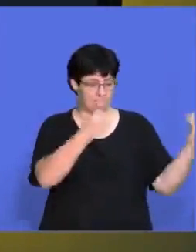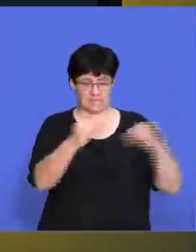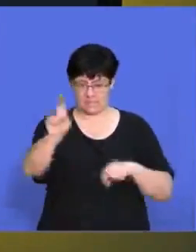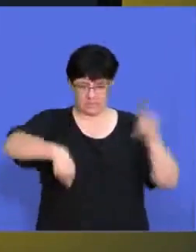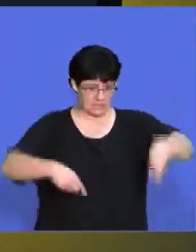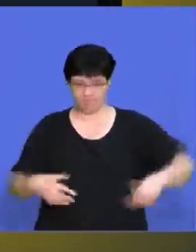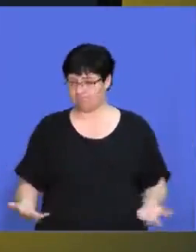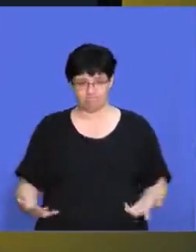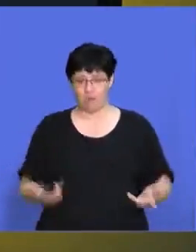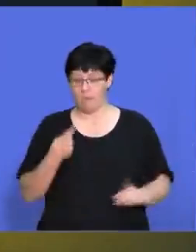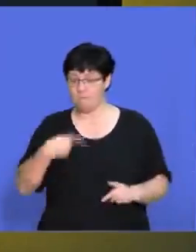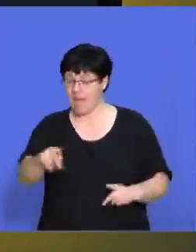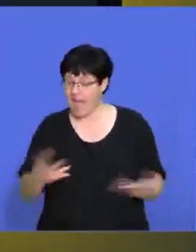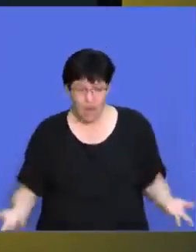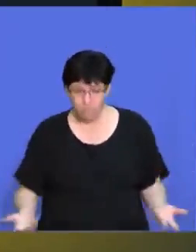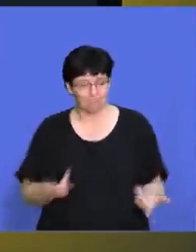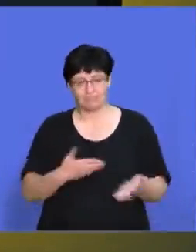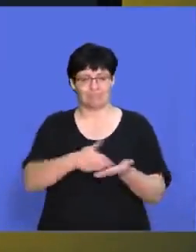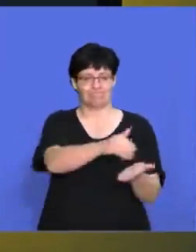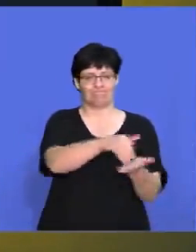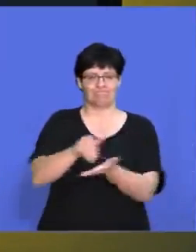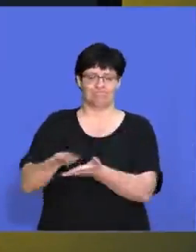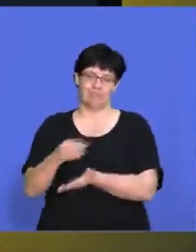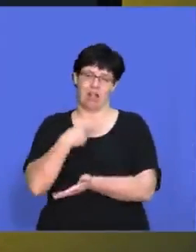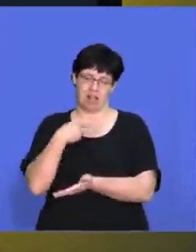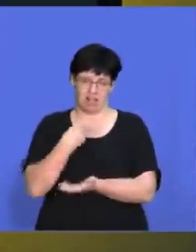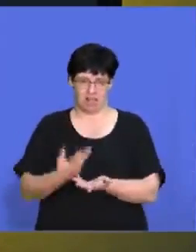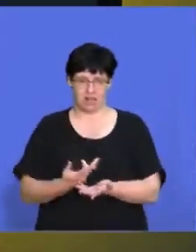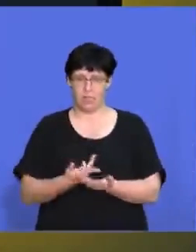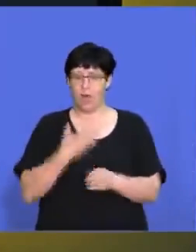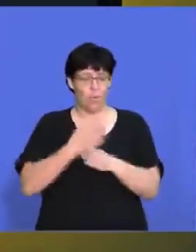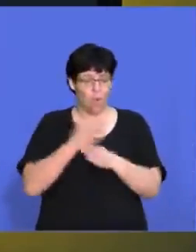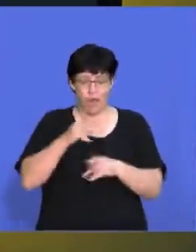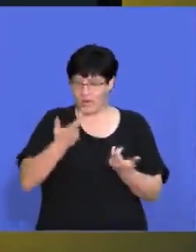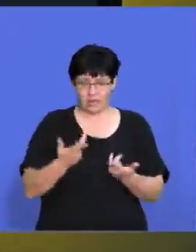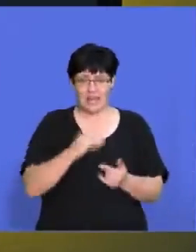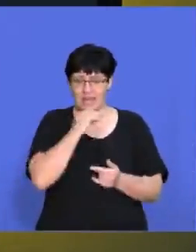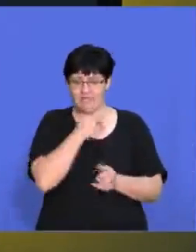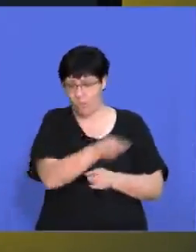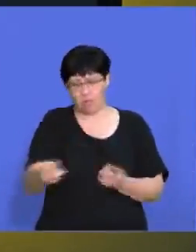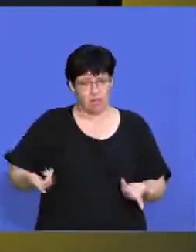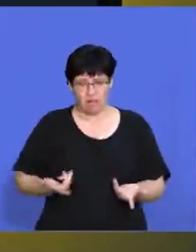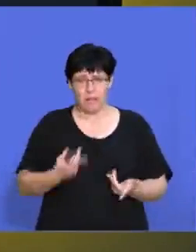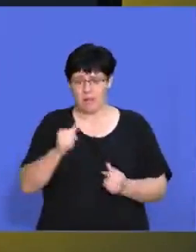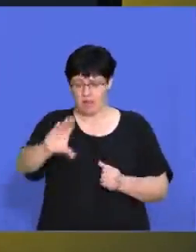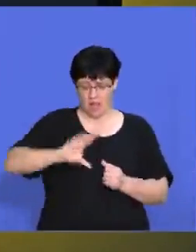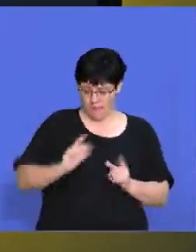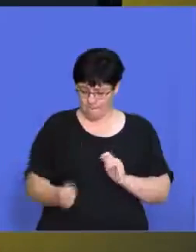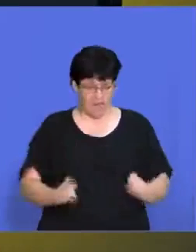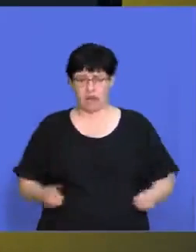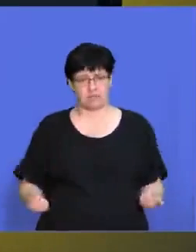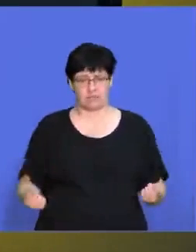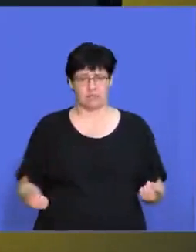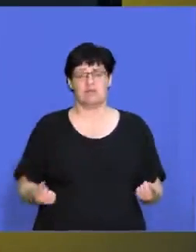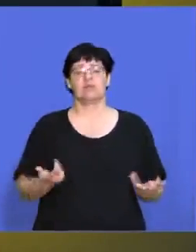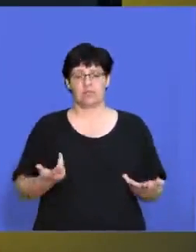coming in. So unfortunately, we're going to have to retrench people and there isn't enough work coming in. There isn't enough money coming in. So in order for the